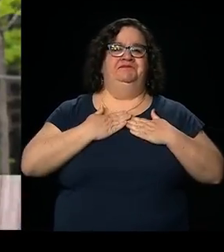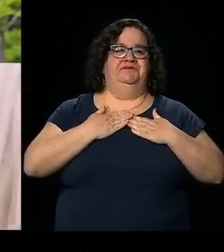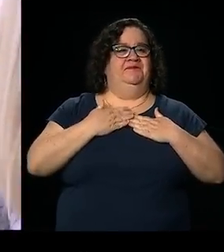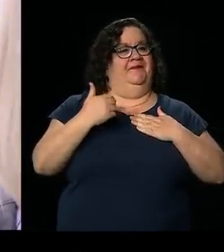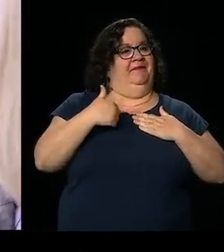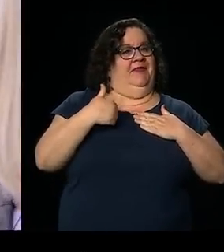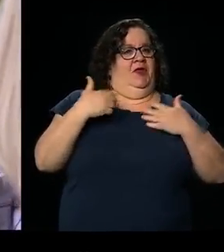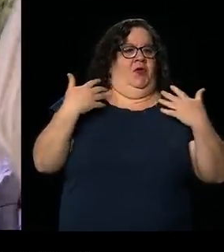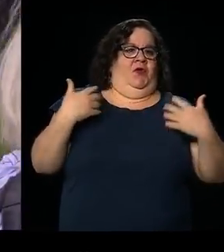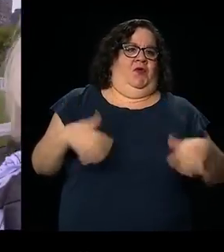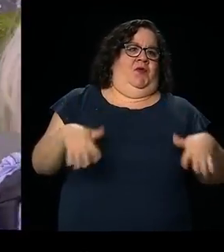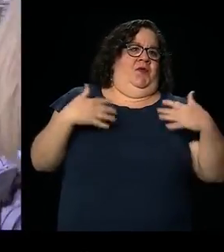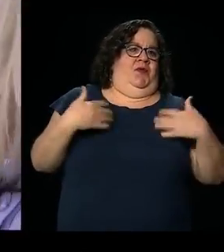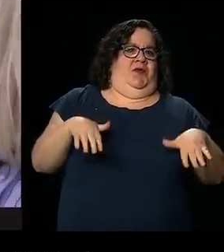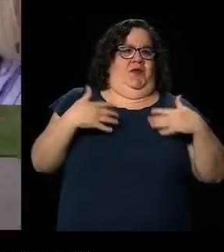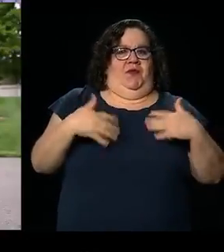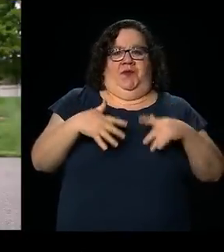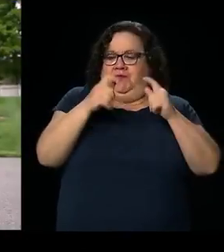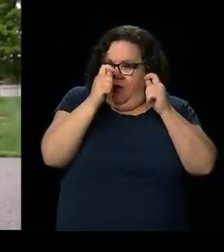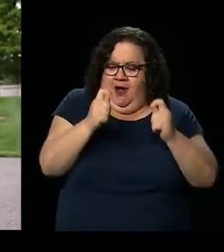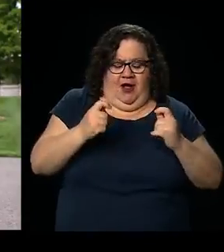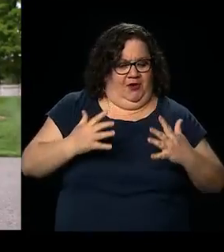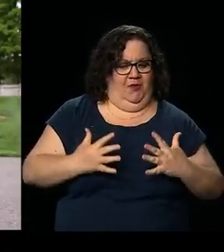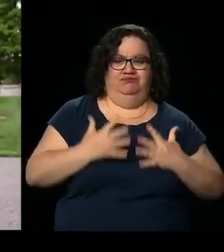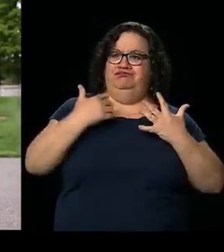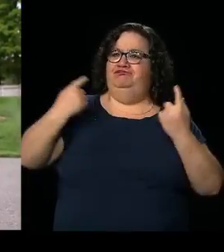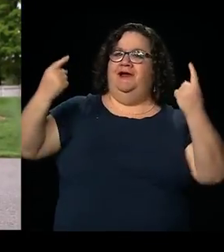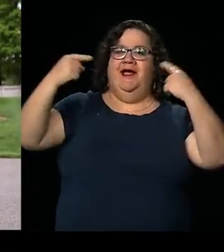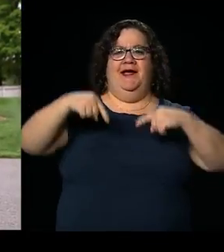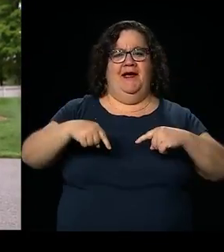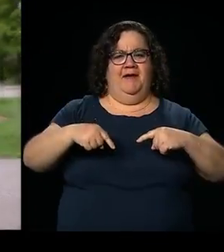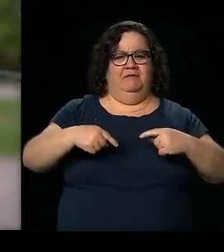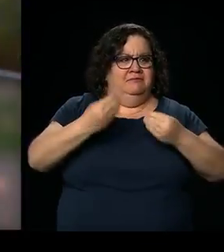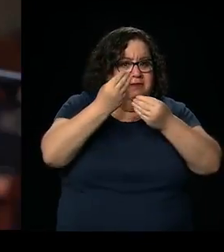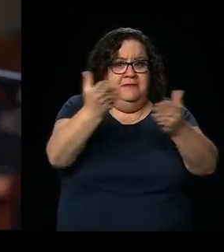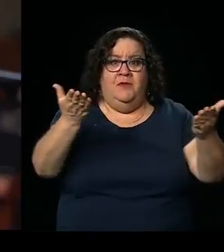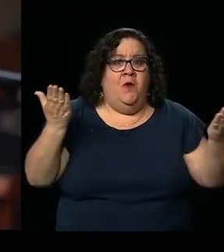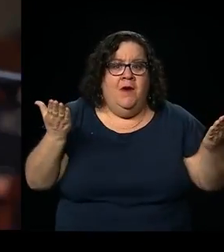to show people that it's okay to be yourself and still do what you love.